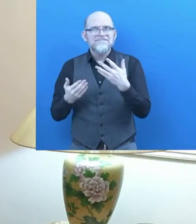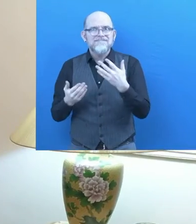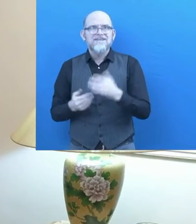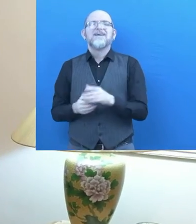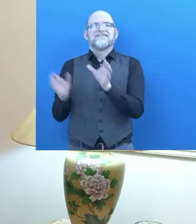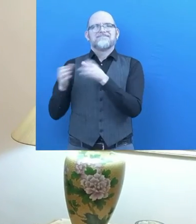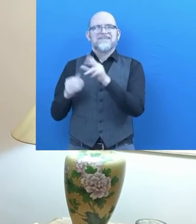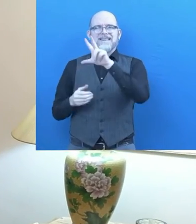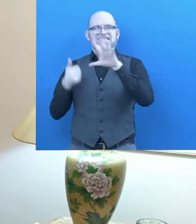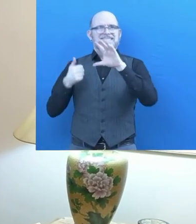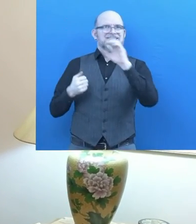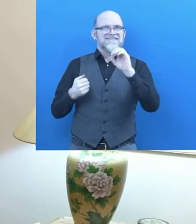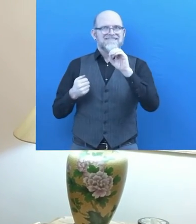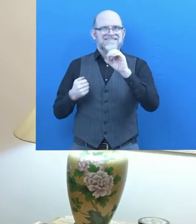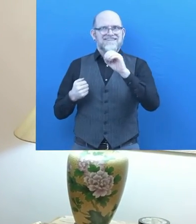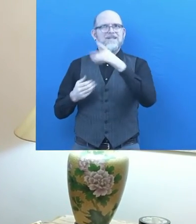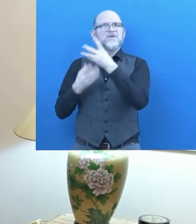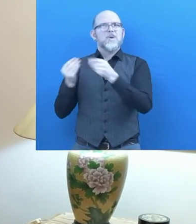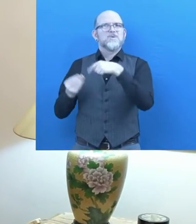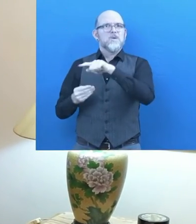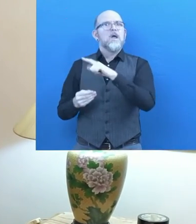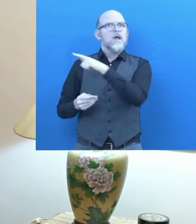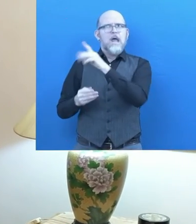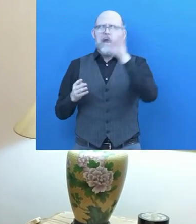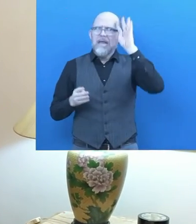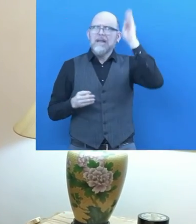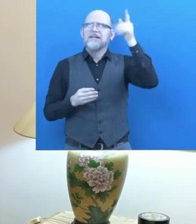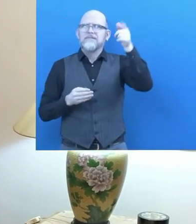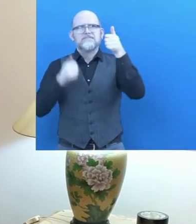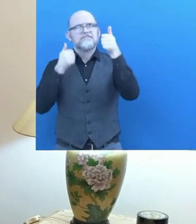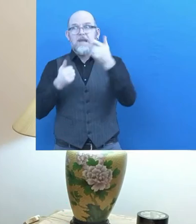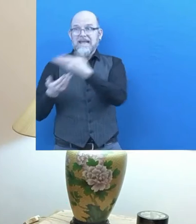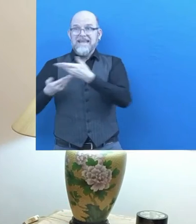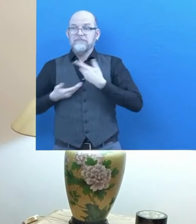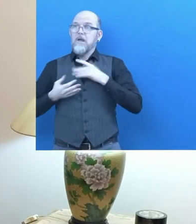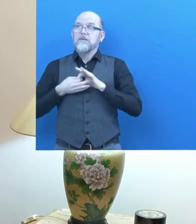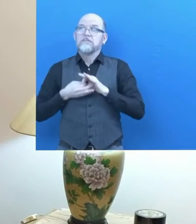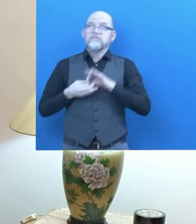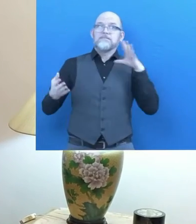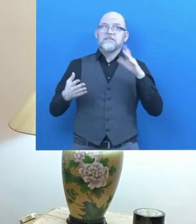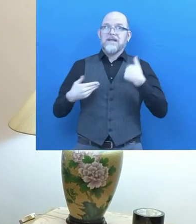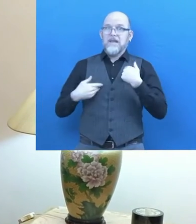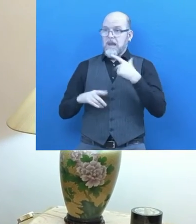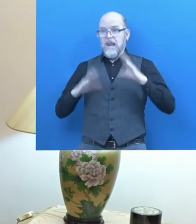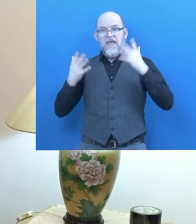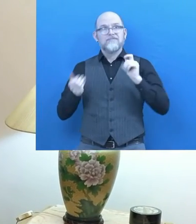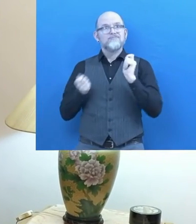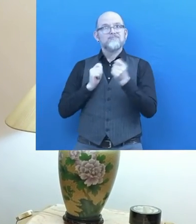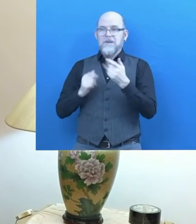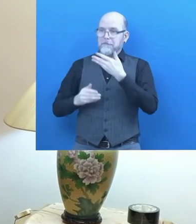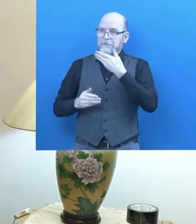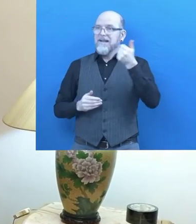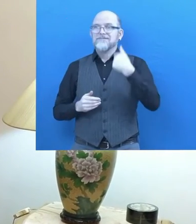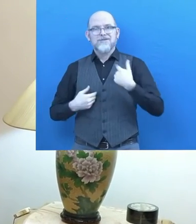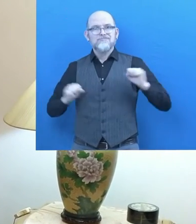The 360 solutions makes me innovative, protective and self-dependent. Also, it changed my lifestyle and I